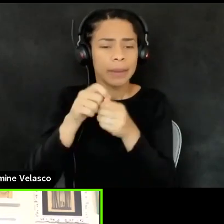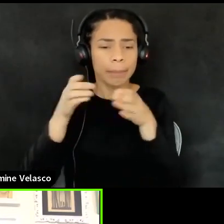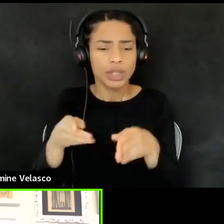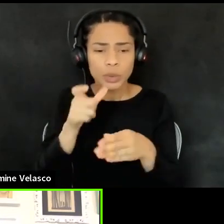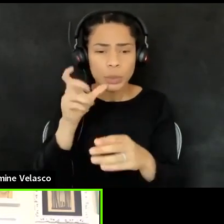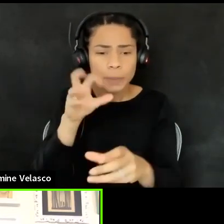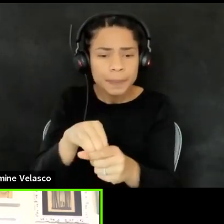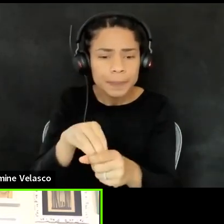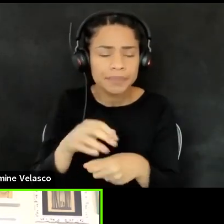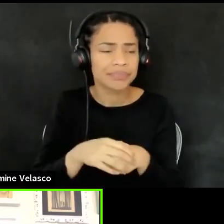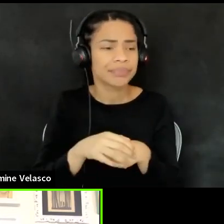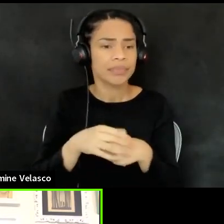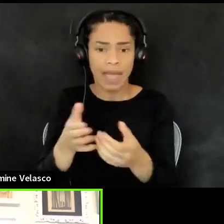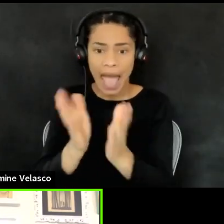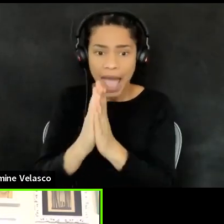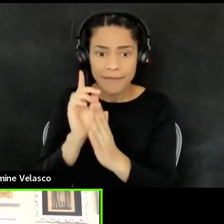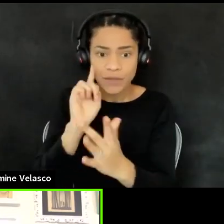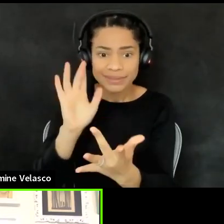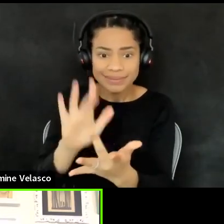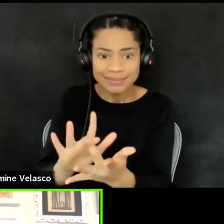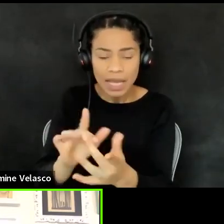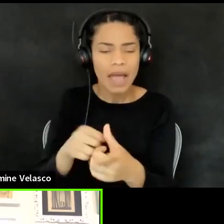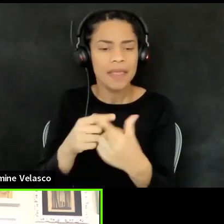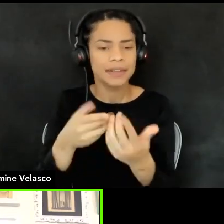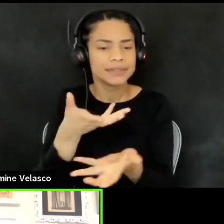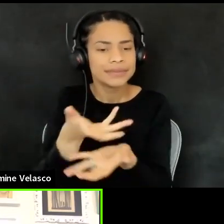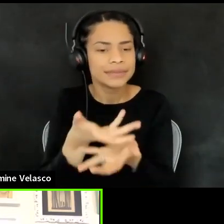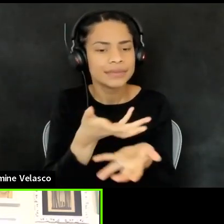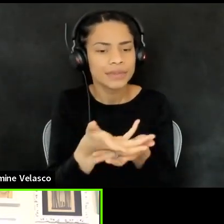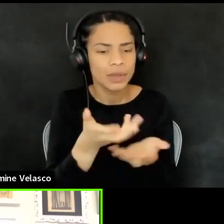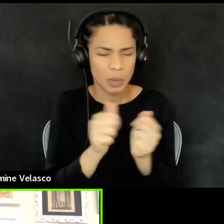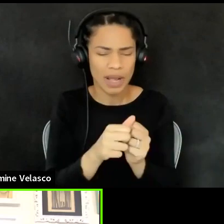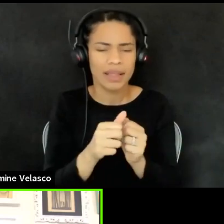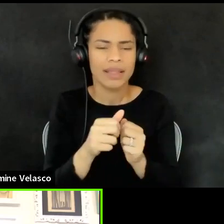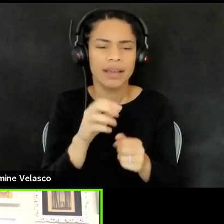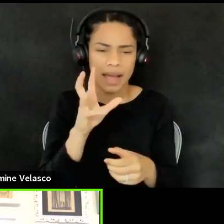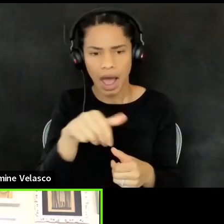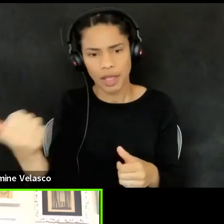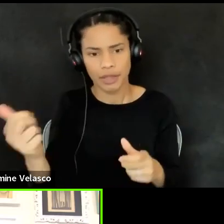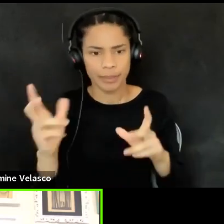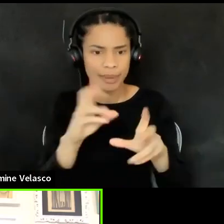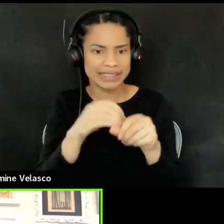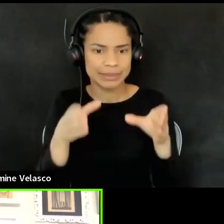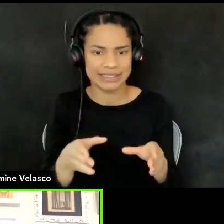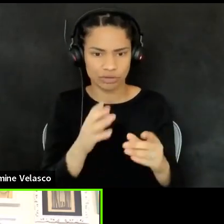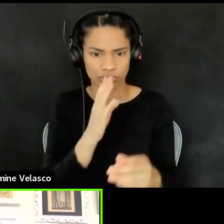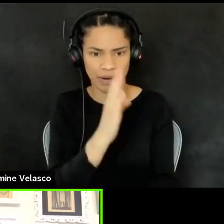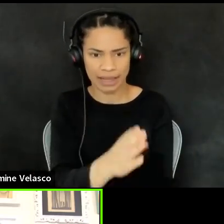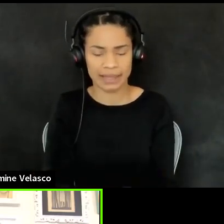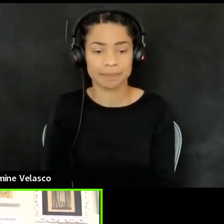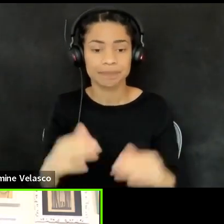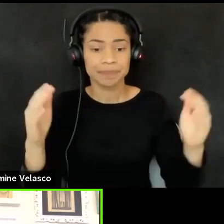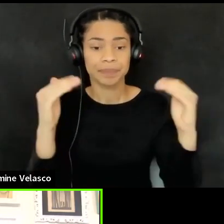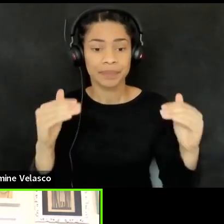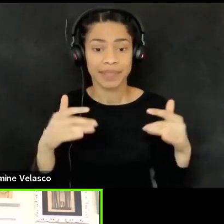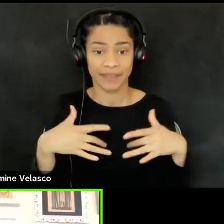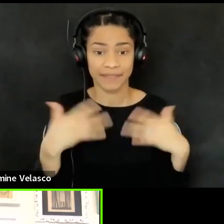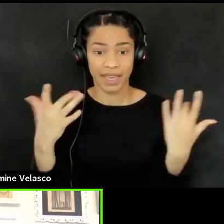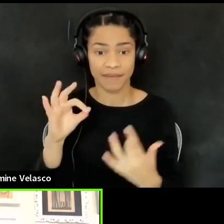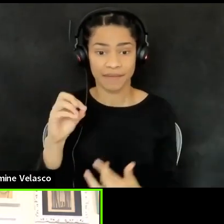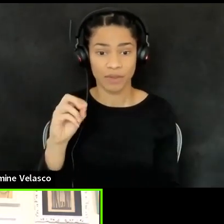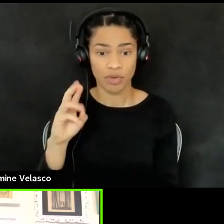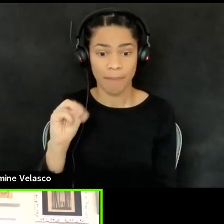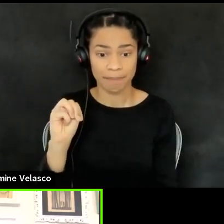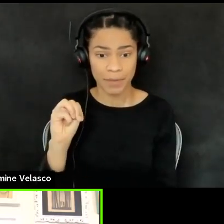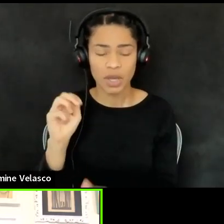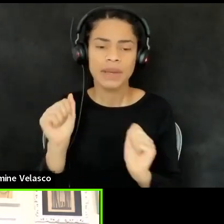connections, and then socialize with other attendees directly. Under the event forums tab, you can